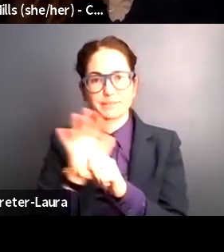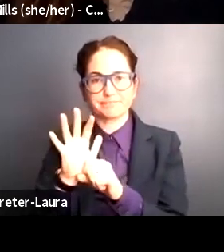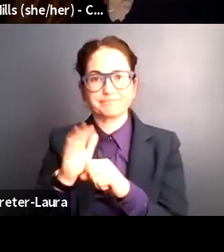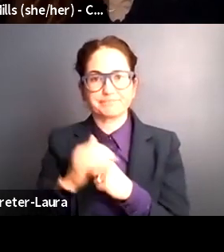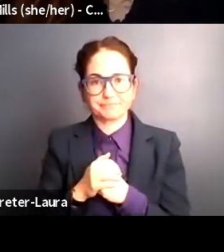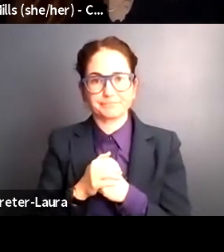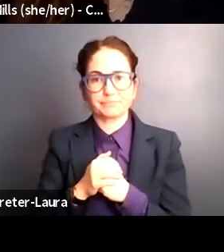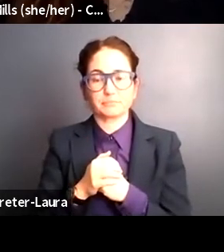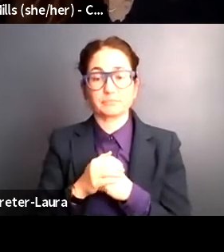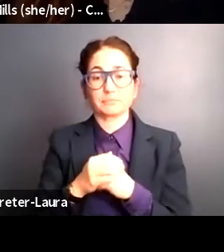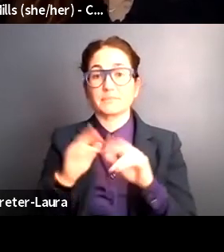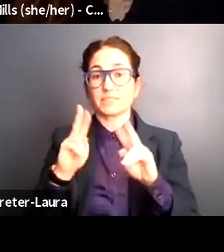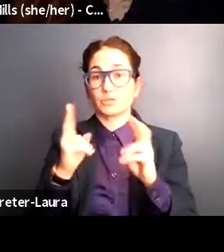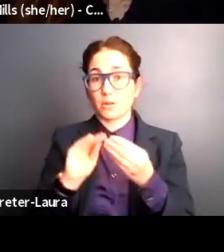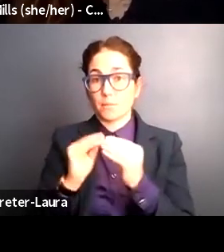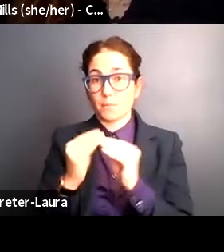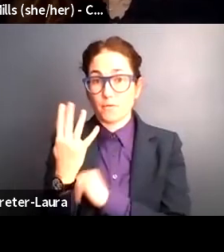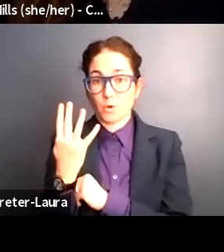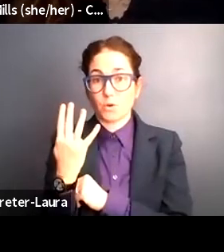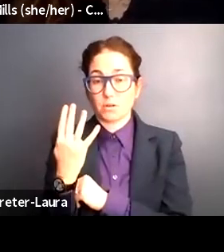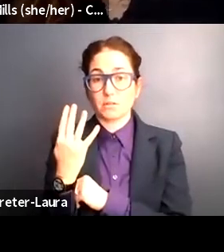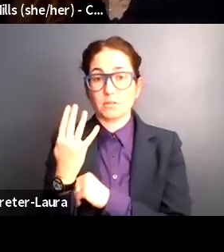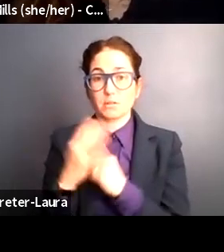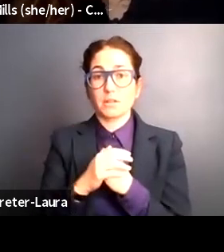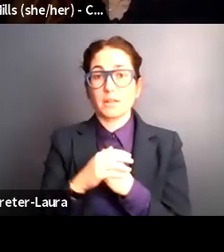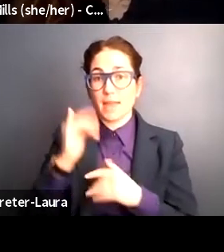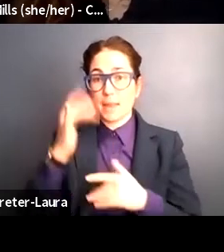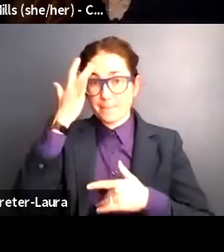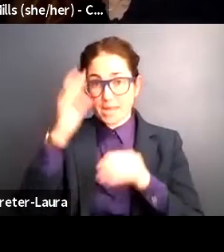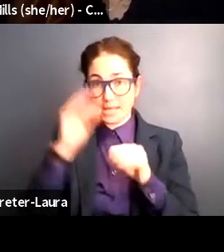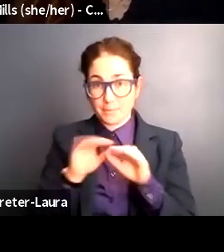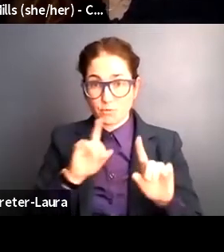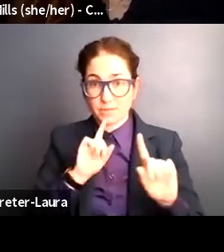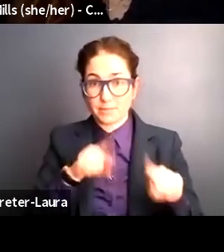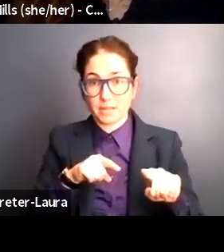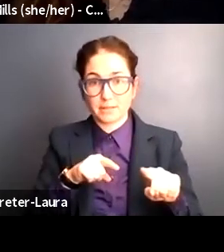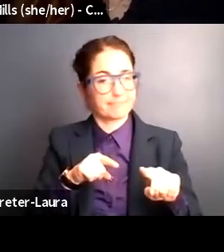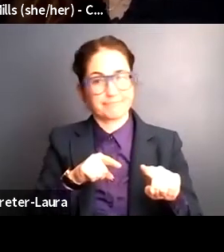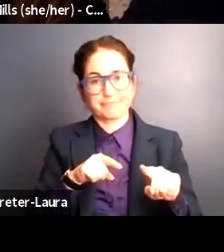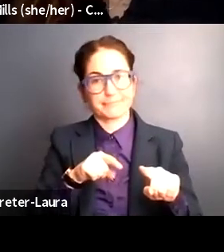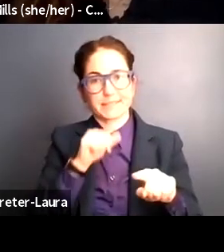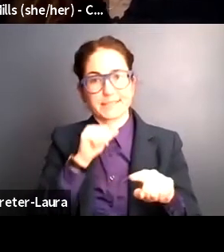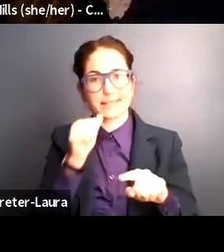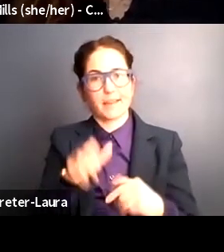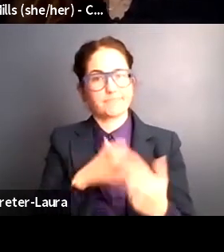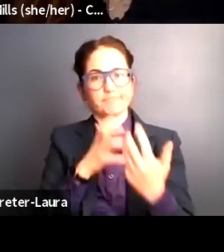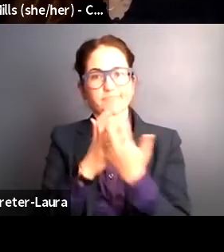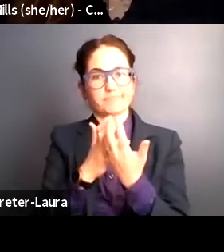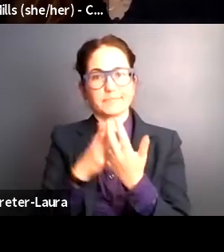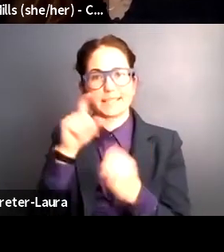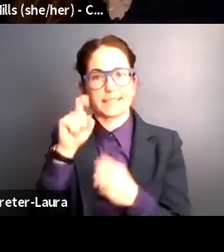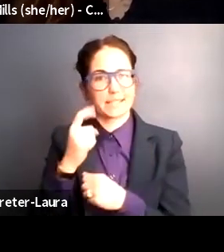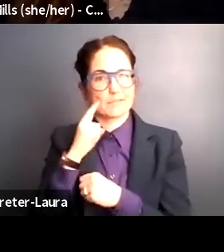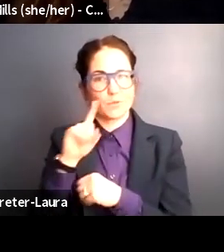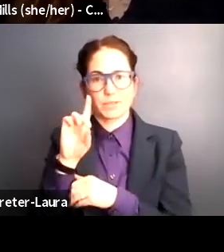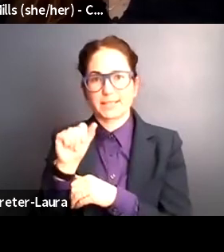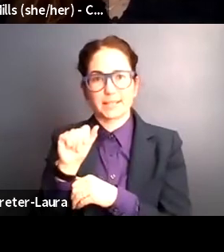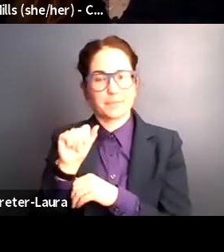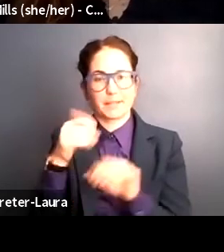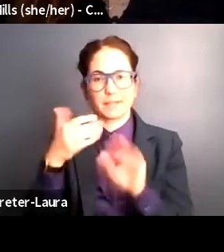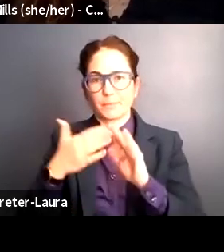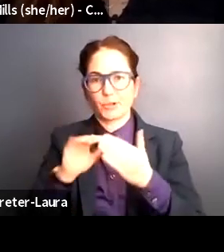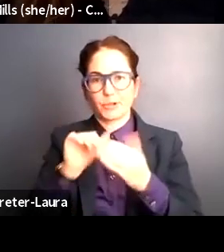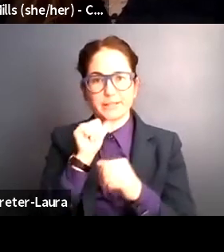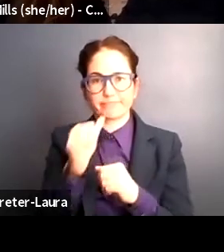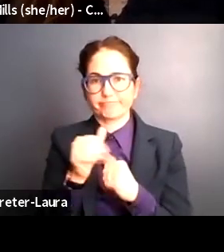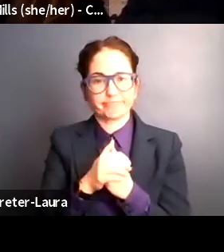Issue number four, pandemic responses have not addressed the needs of the disability community. Also,